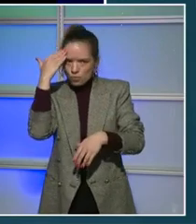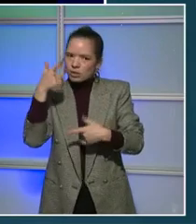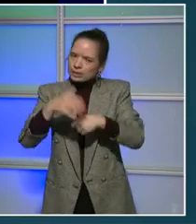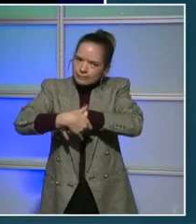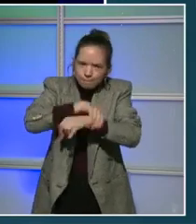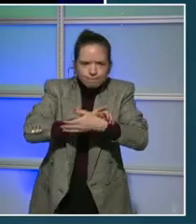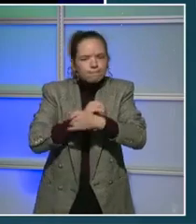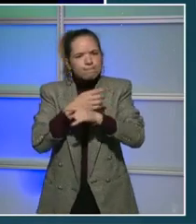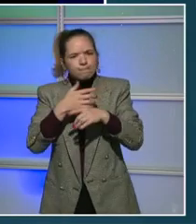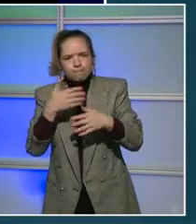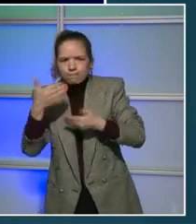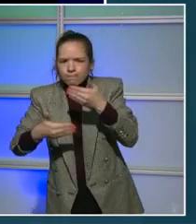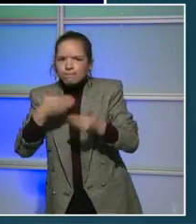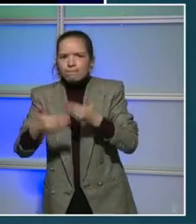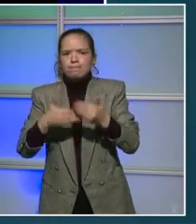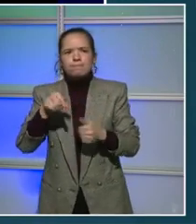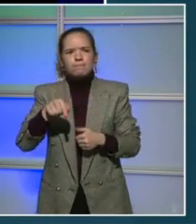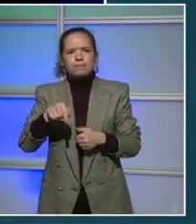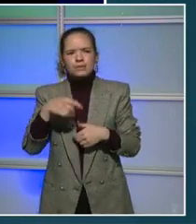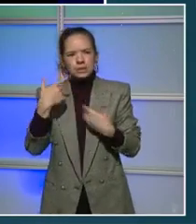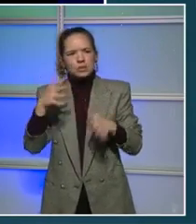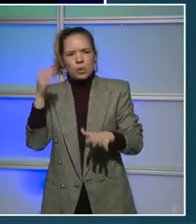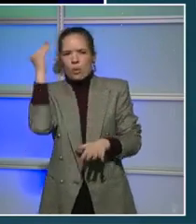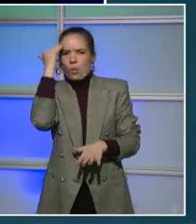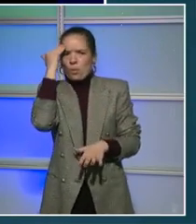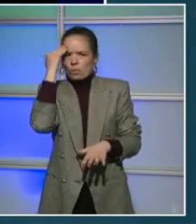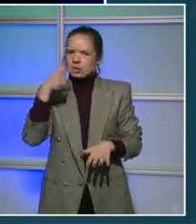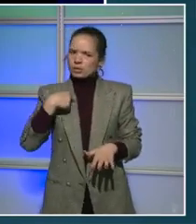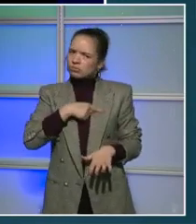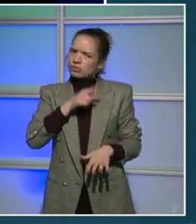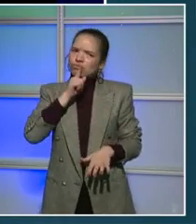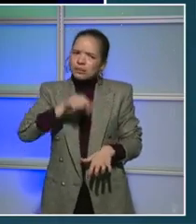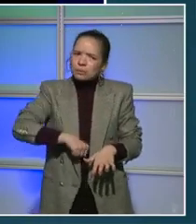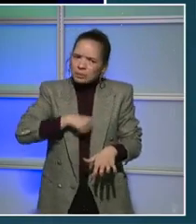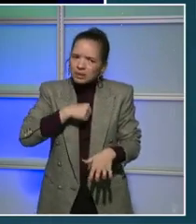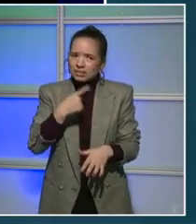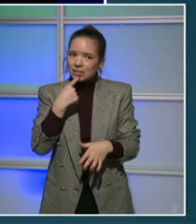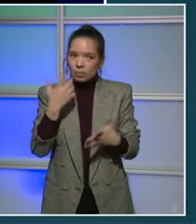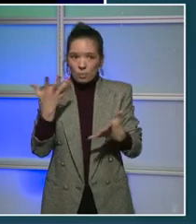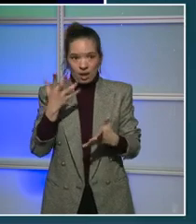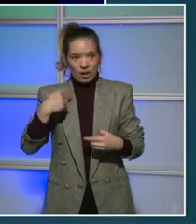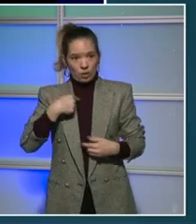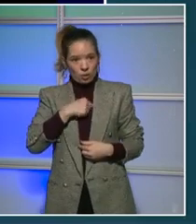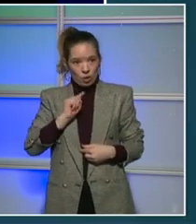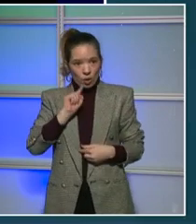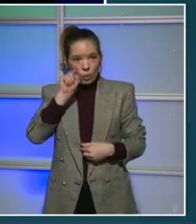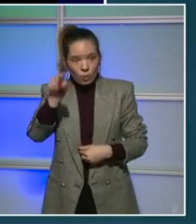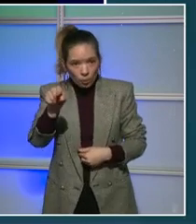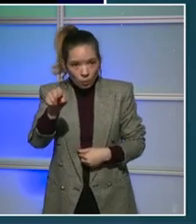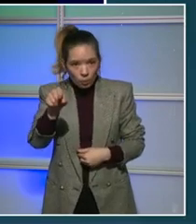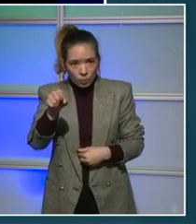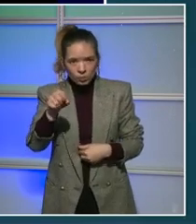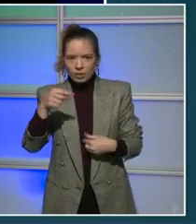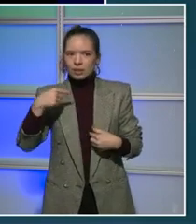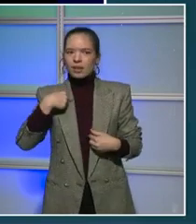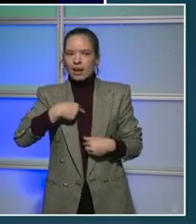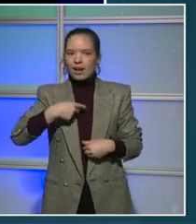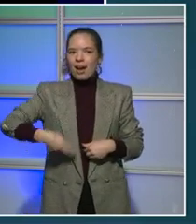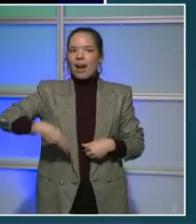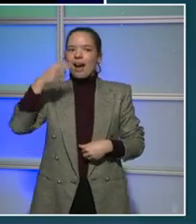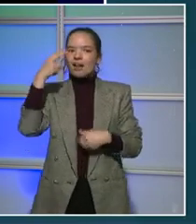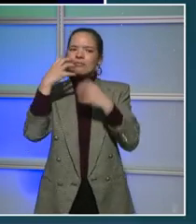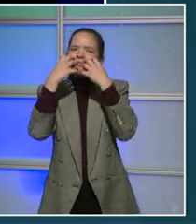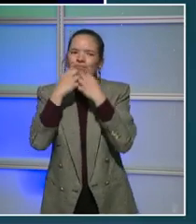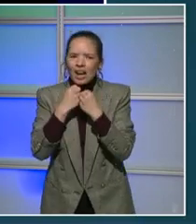everybody knows this. I'm proud to be able to say wherever I go that we highly value our teachers and we